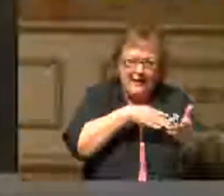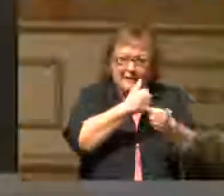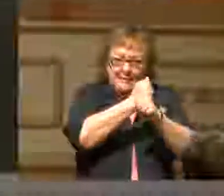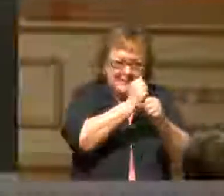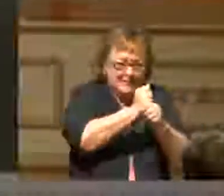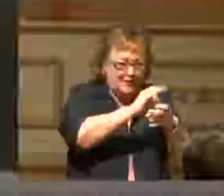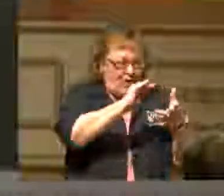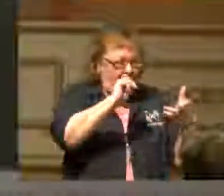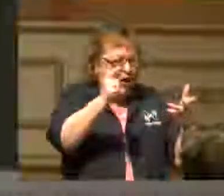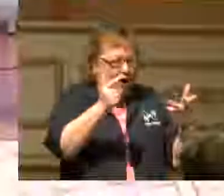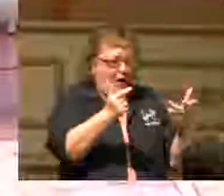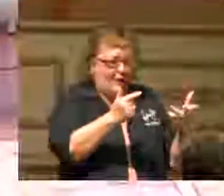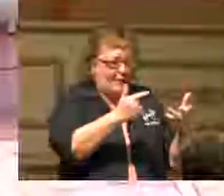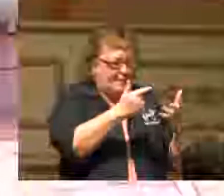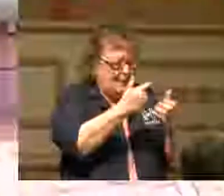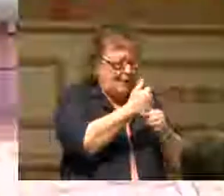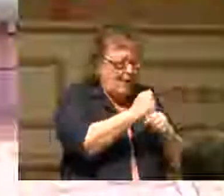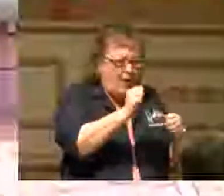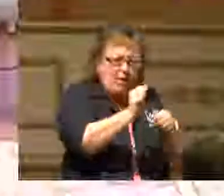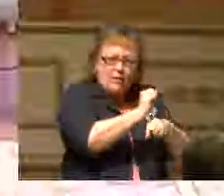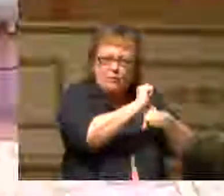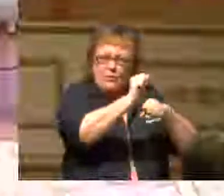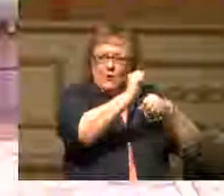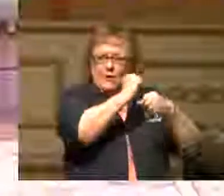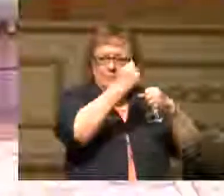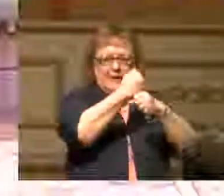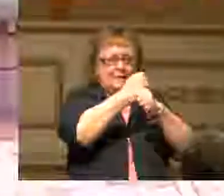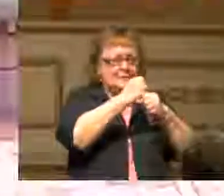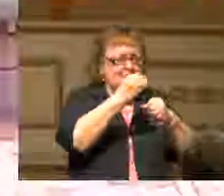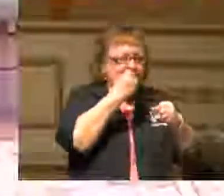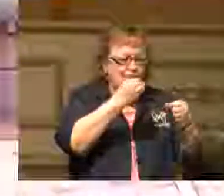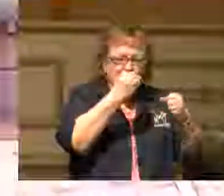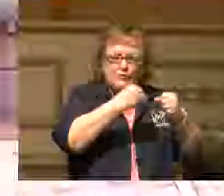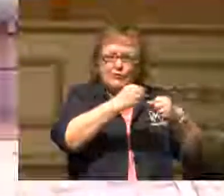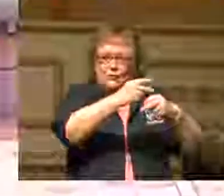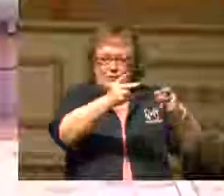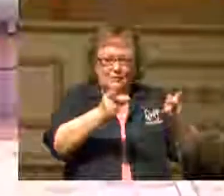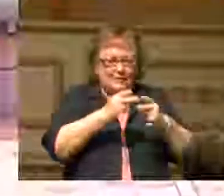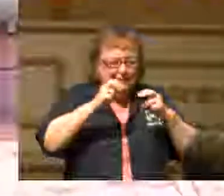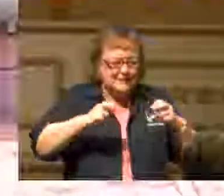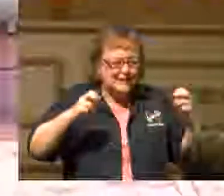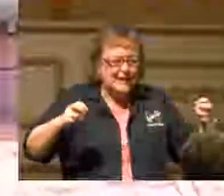these people said, Yes, we'll receive. We will come and be a marvelous time.